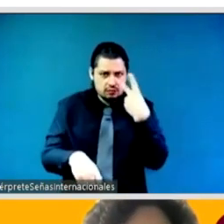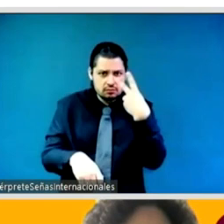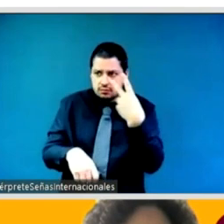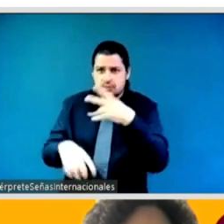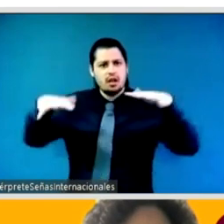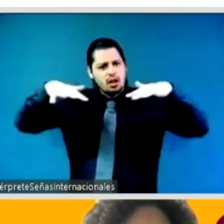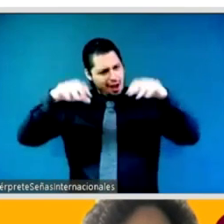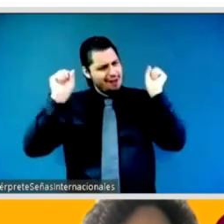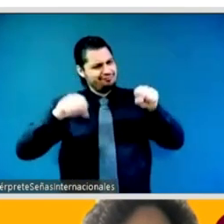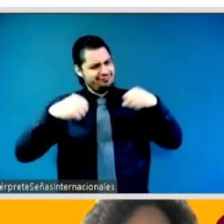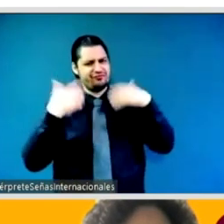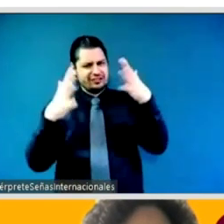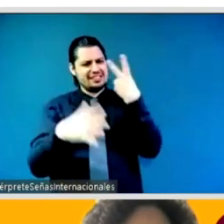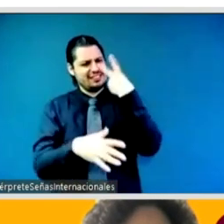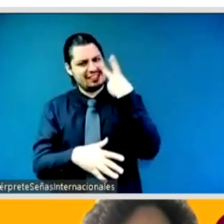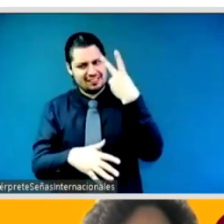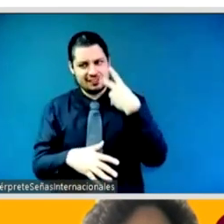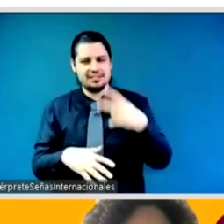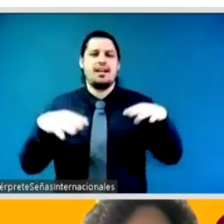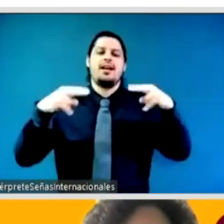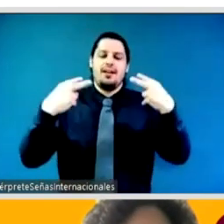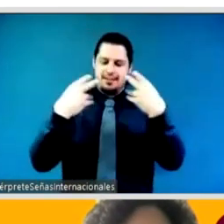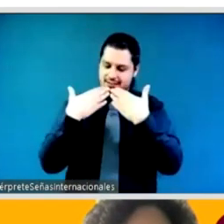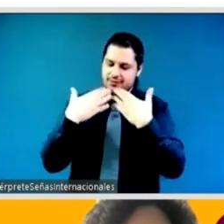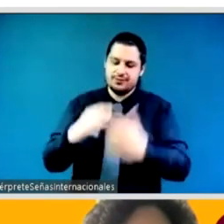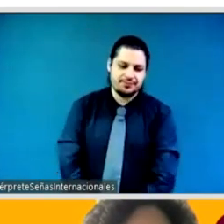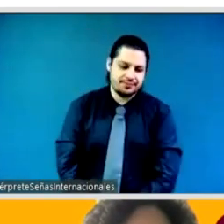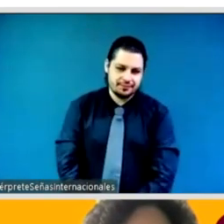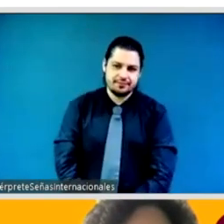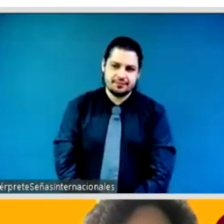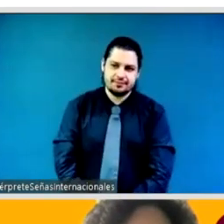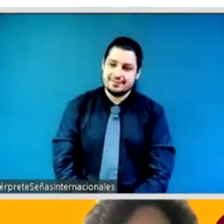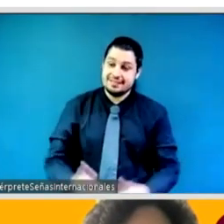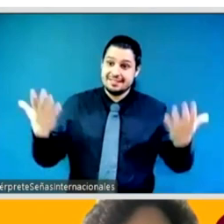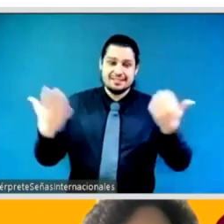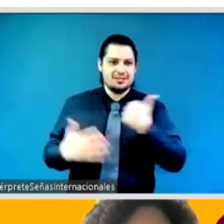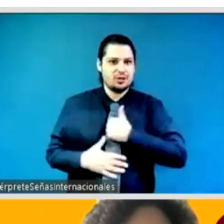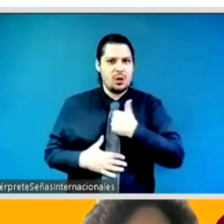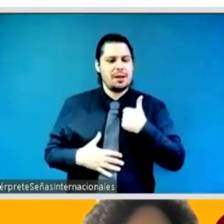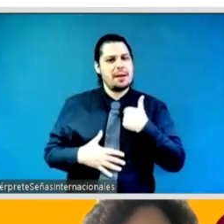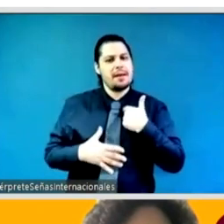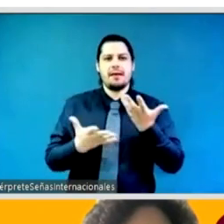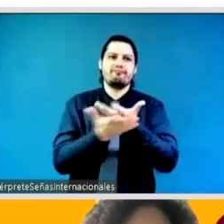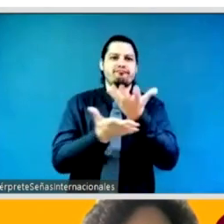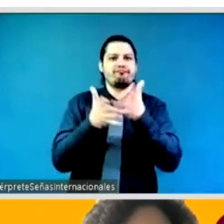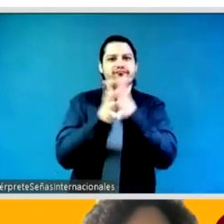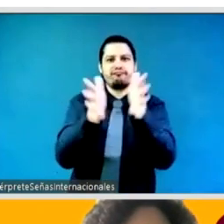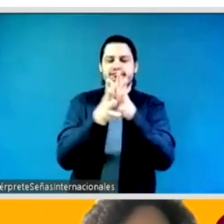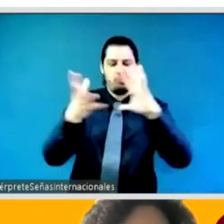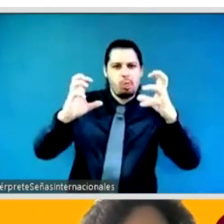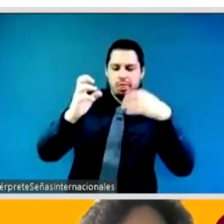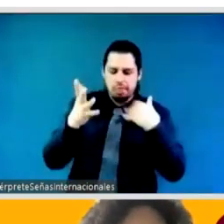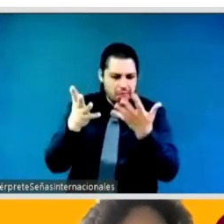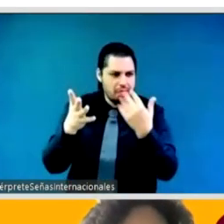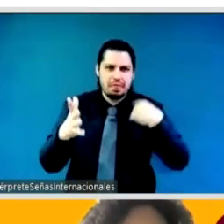second point the second point i wanted to make i don't know what you heard but the second point i wanted to say is